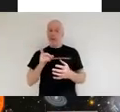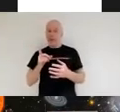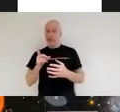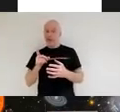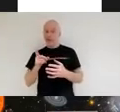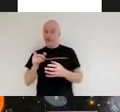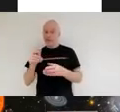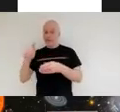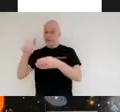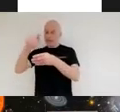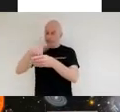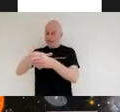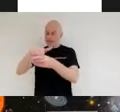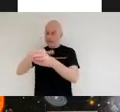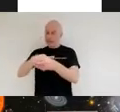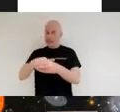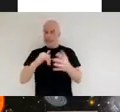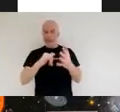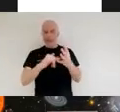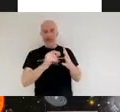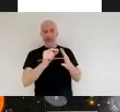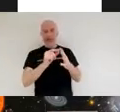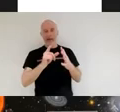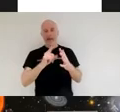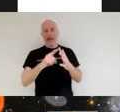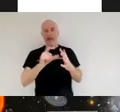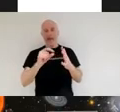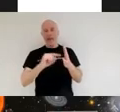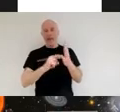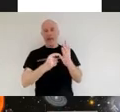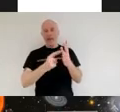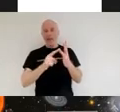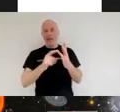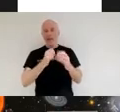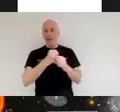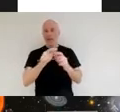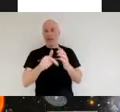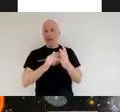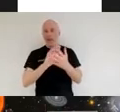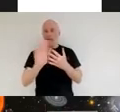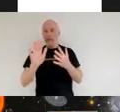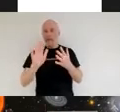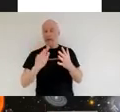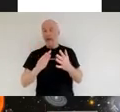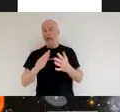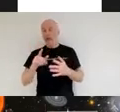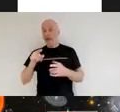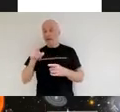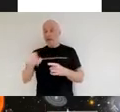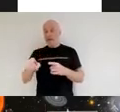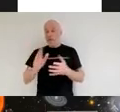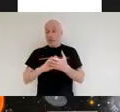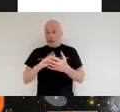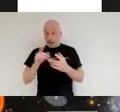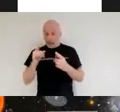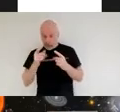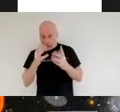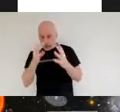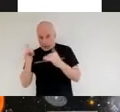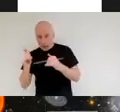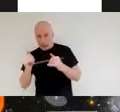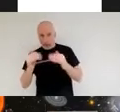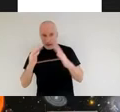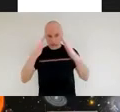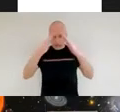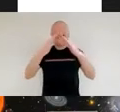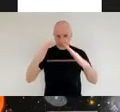spectrographs particularly the one on near spec are going to analyze the spectrum of the light light and the well specifically